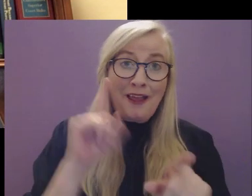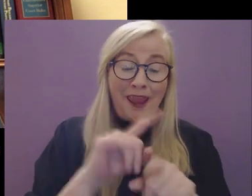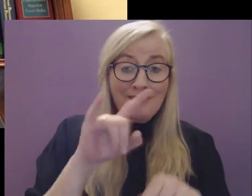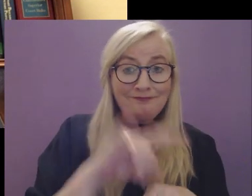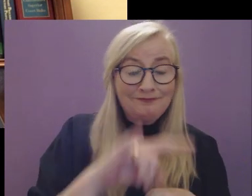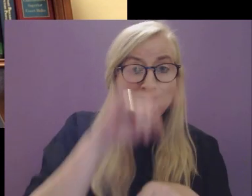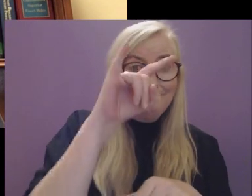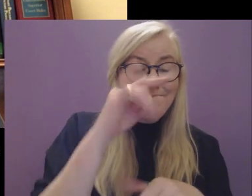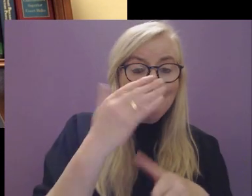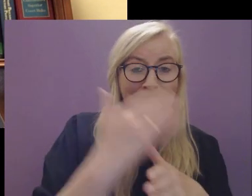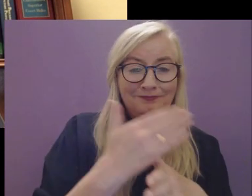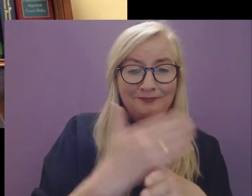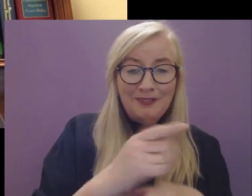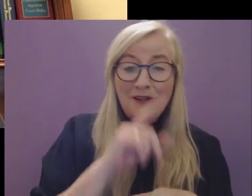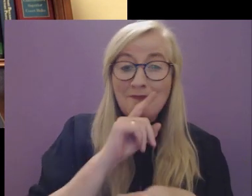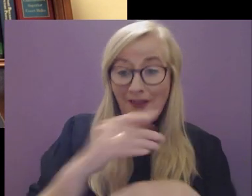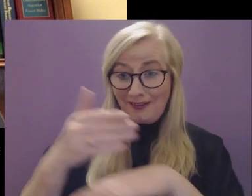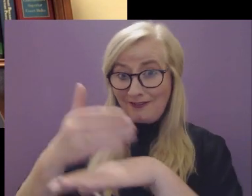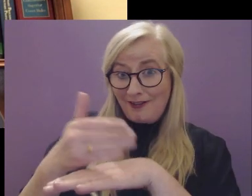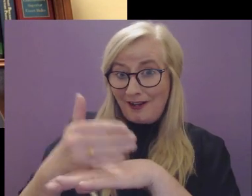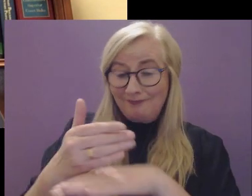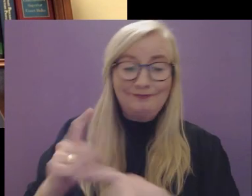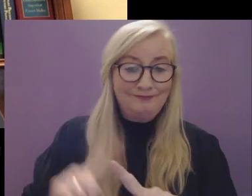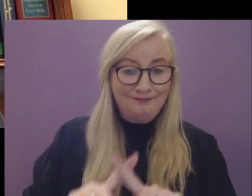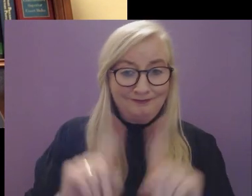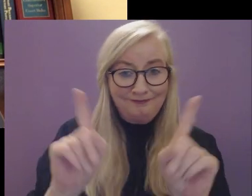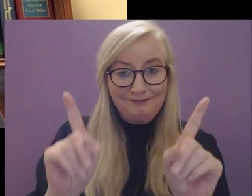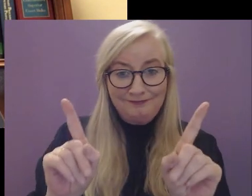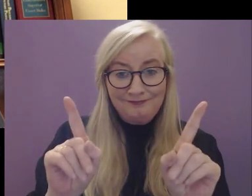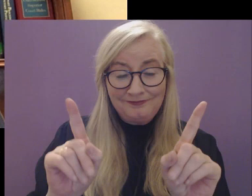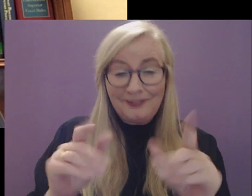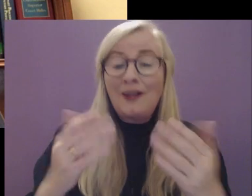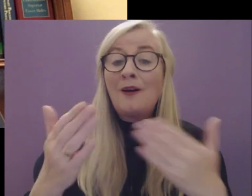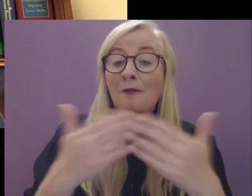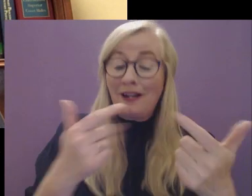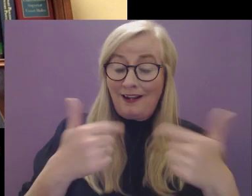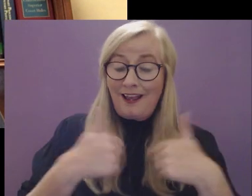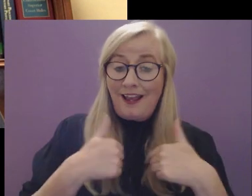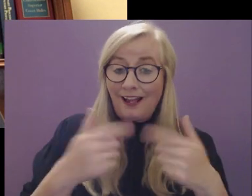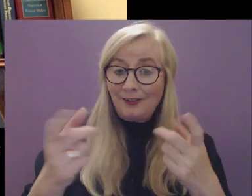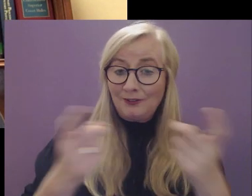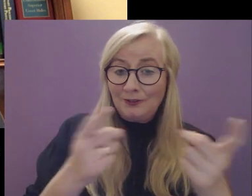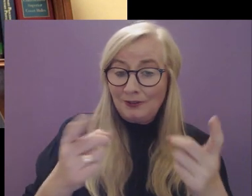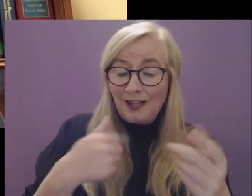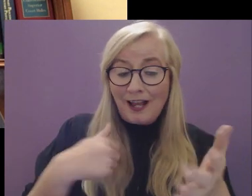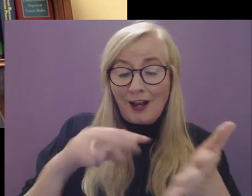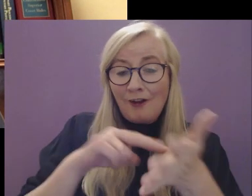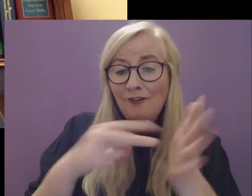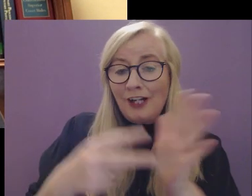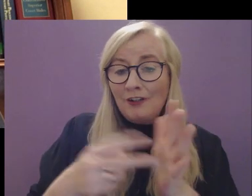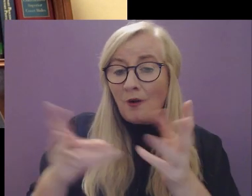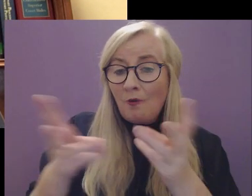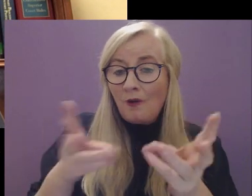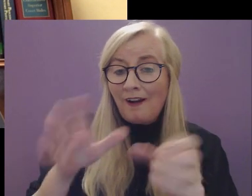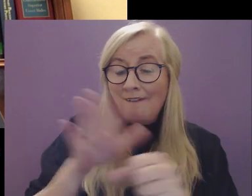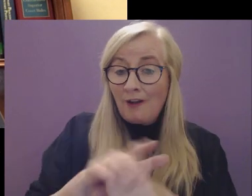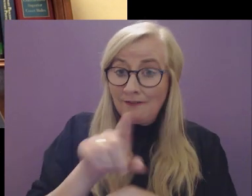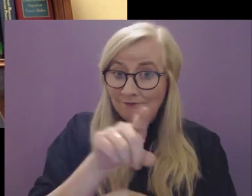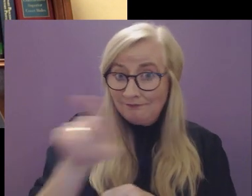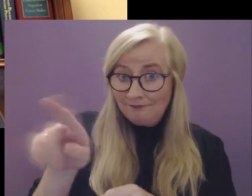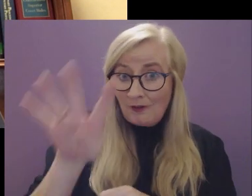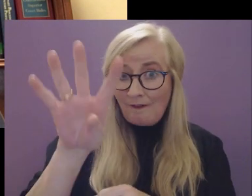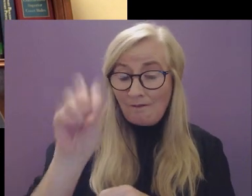sounds quite prestigious, the job is nothing of the sort. What I do is I arrange the work